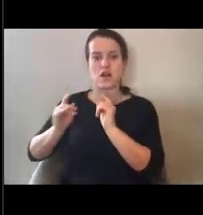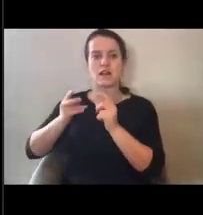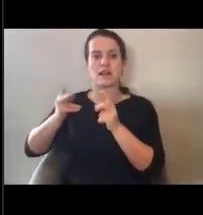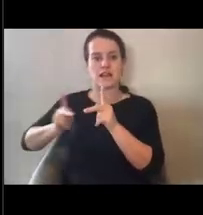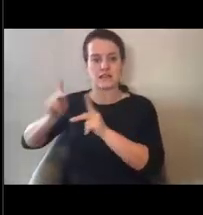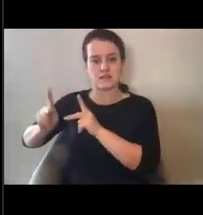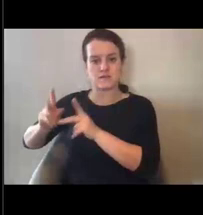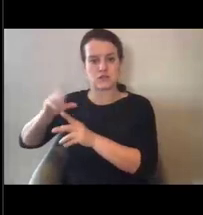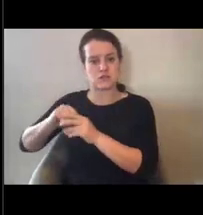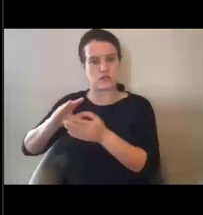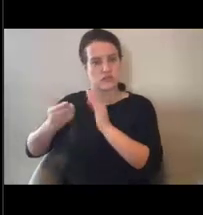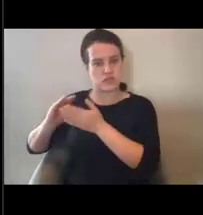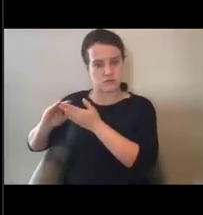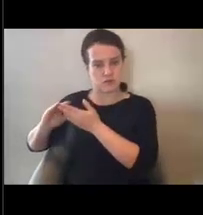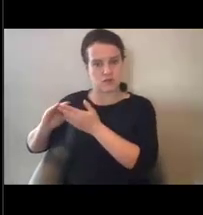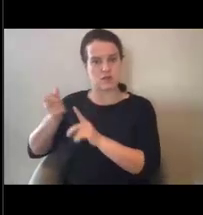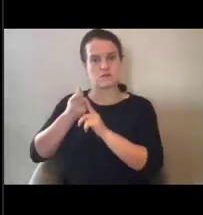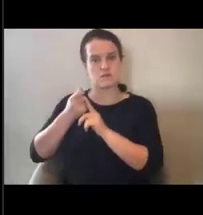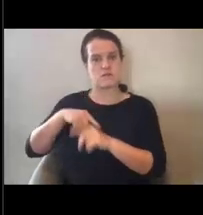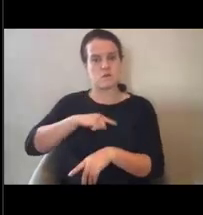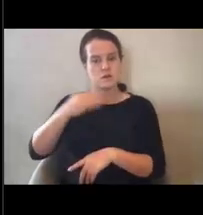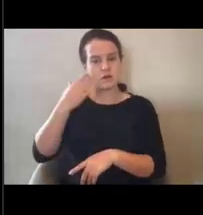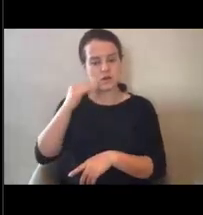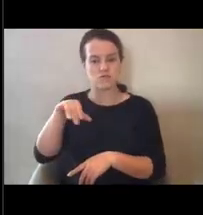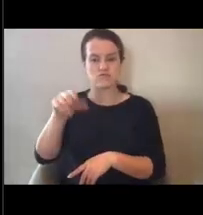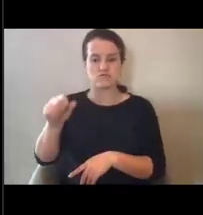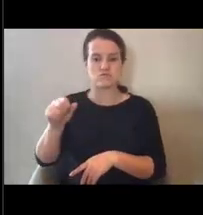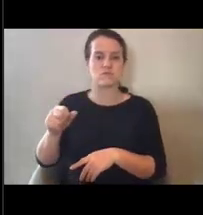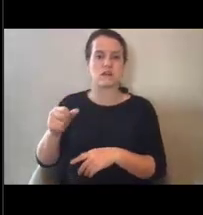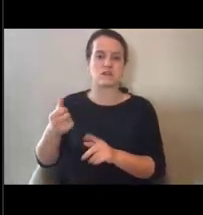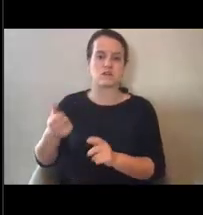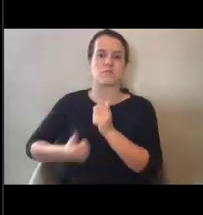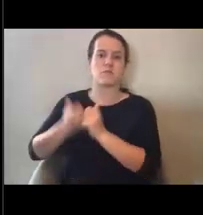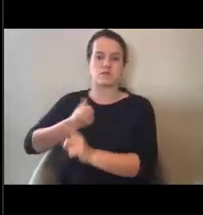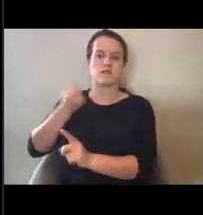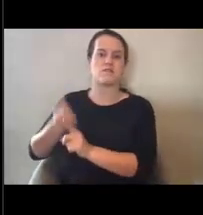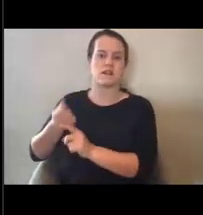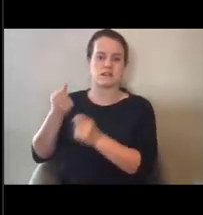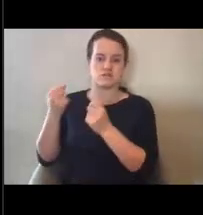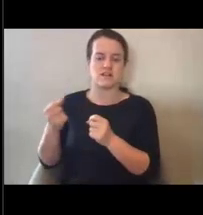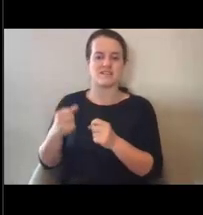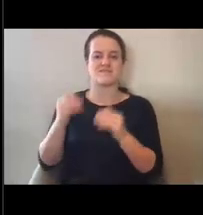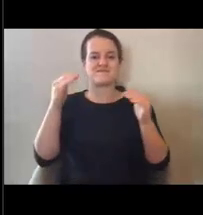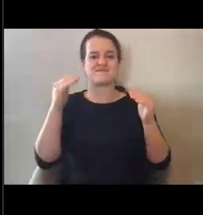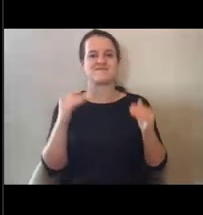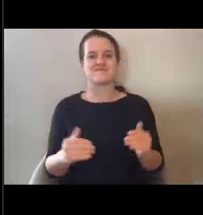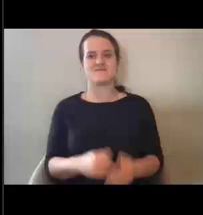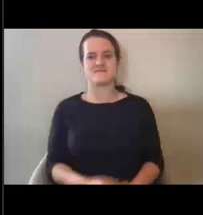within the communities that we know are most effective. Next slide, please.